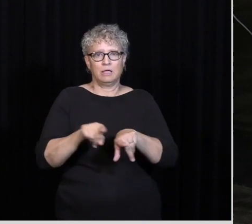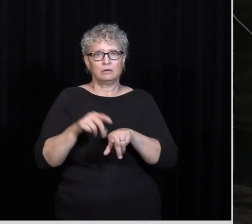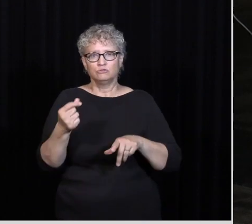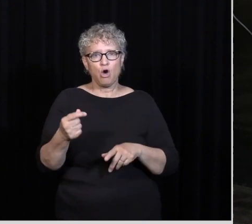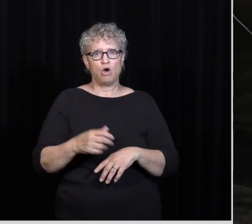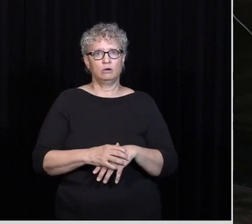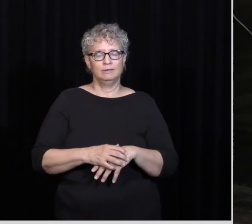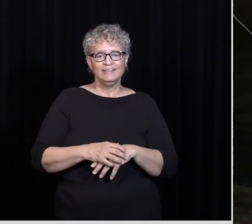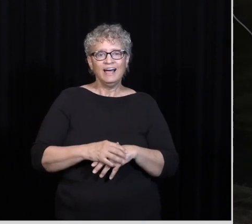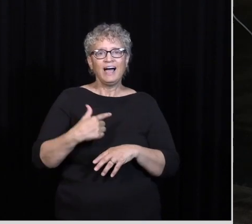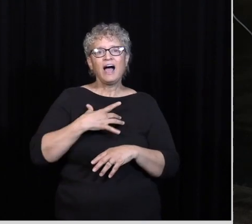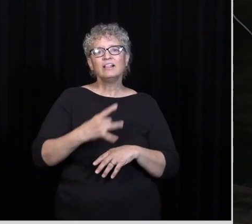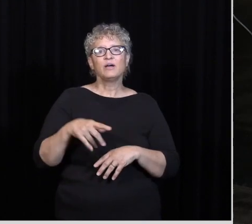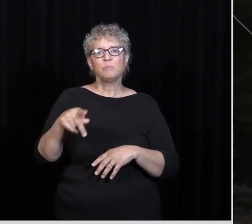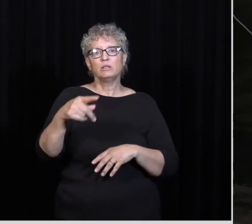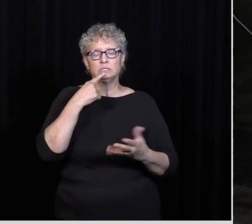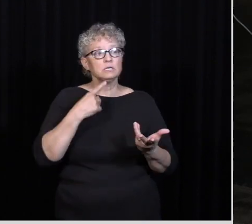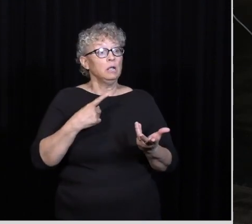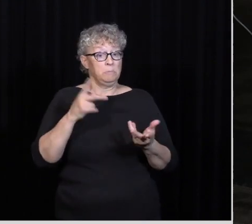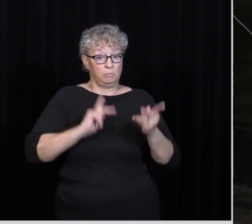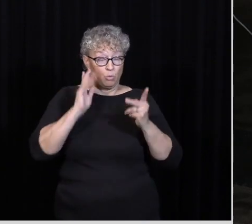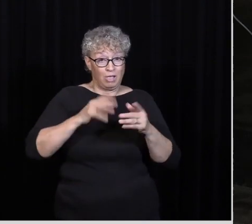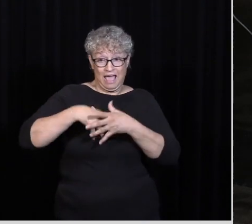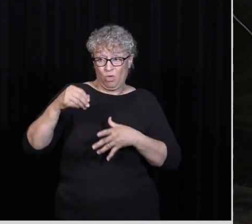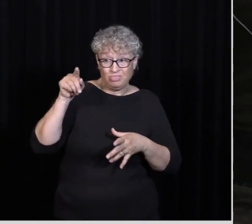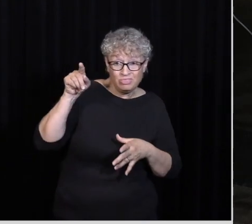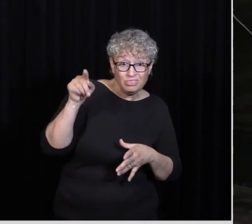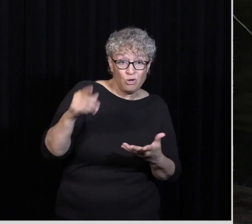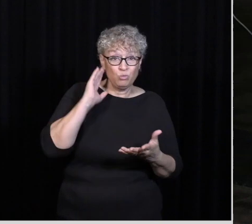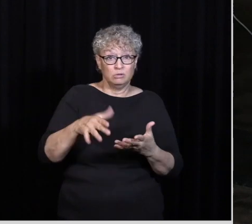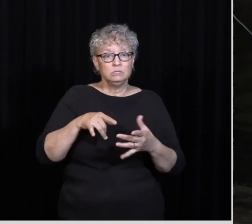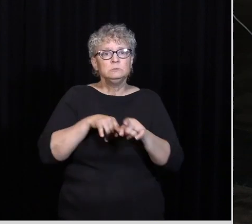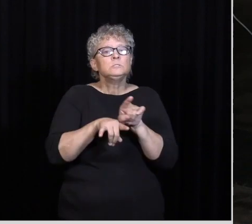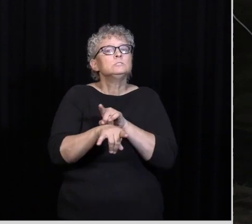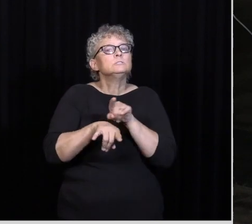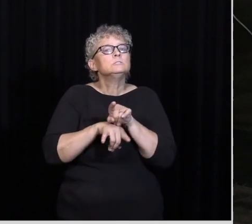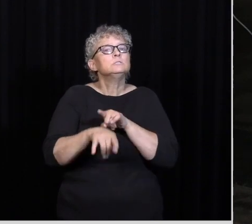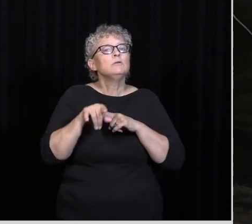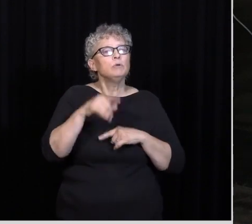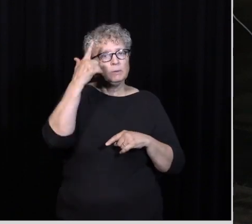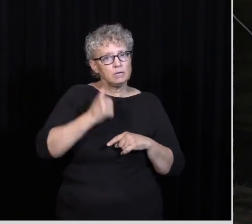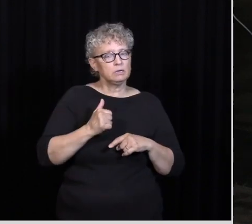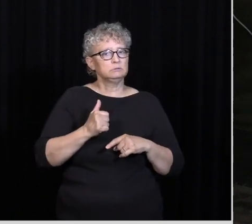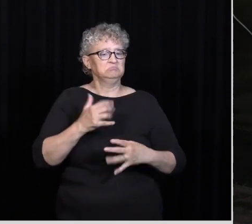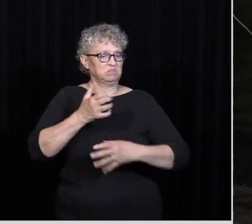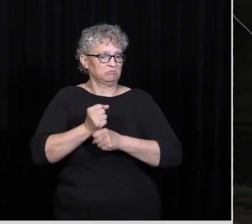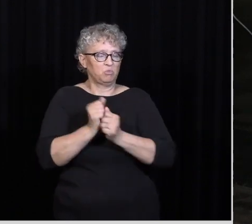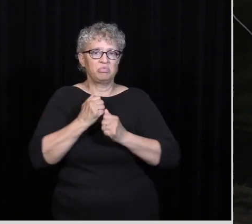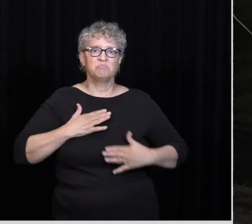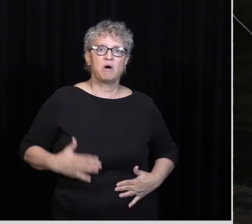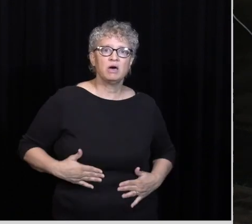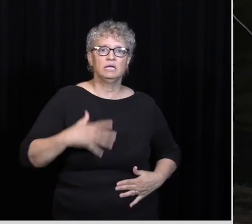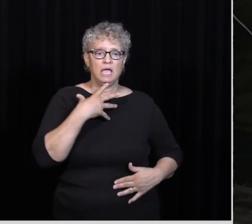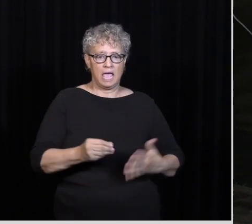like the way What Paul does He's like Hey there's guys out there And they're trying to deceive you Because they have confidence in the flesh And they